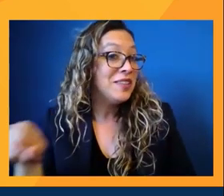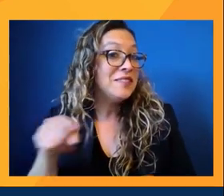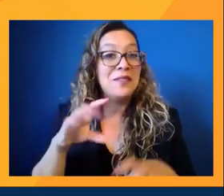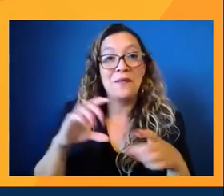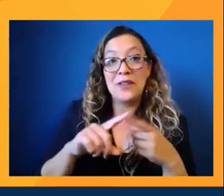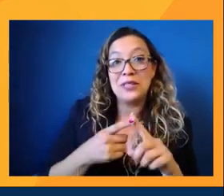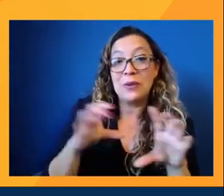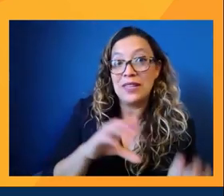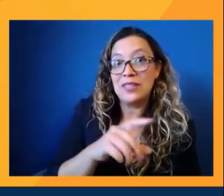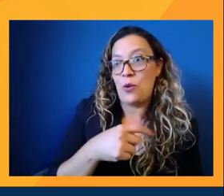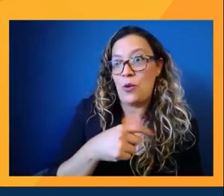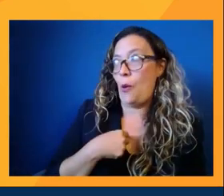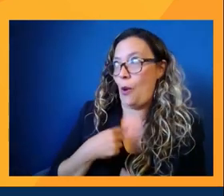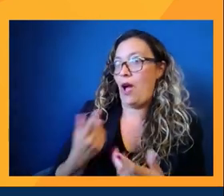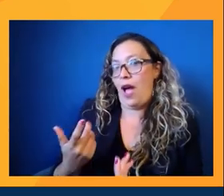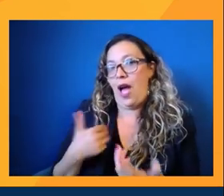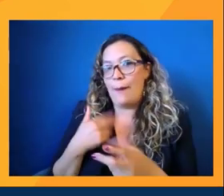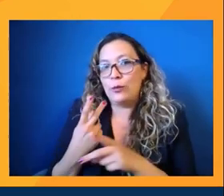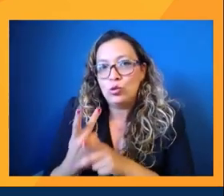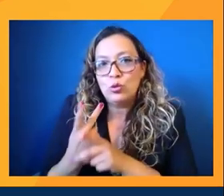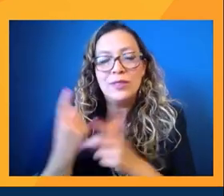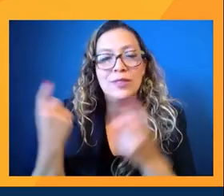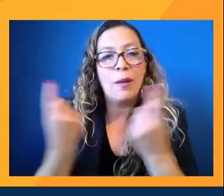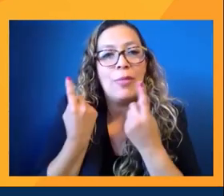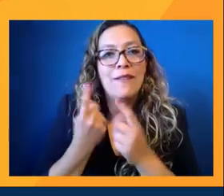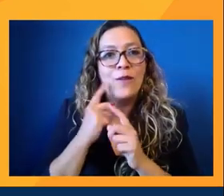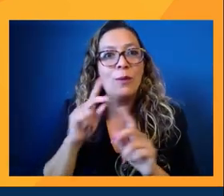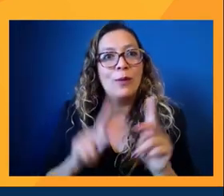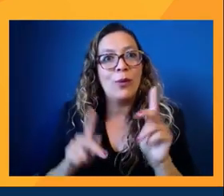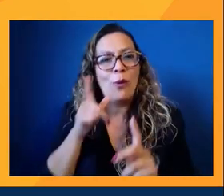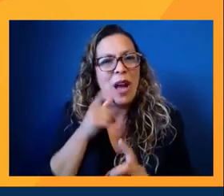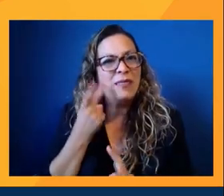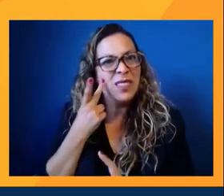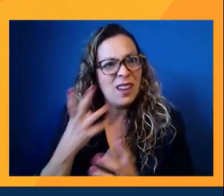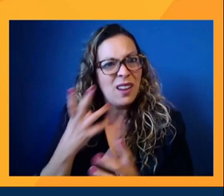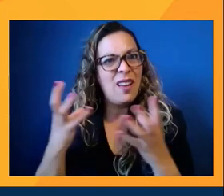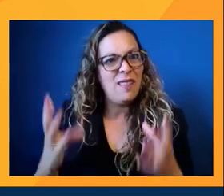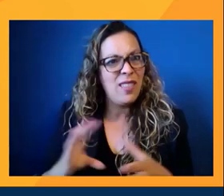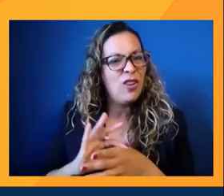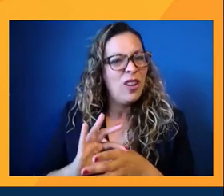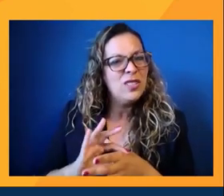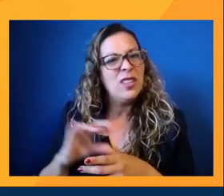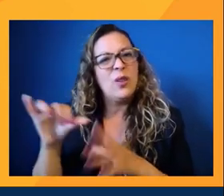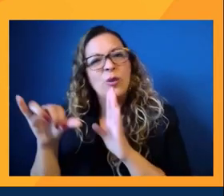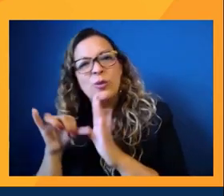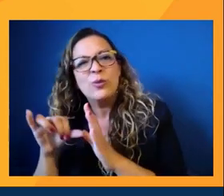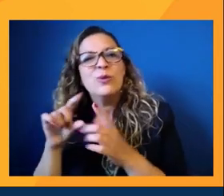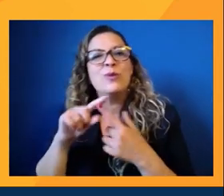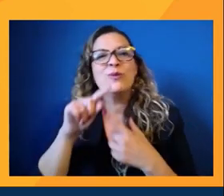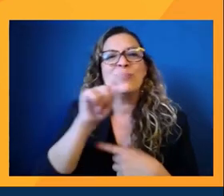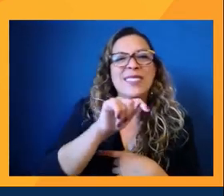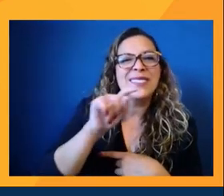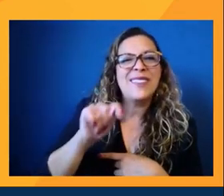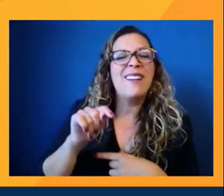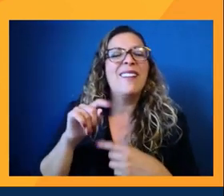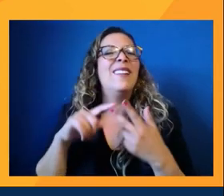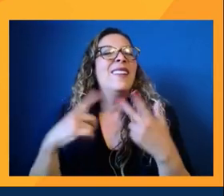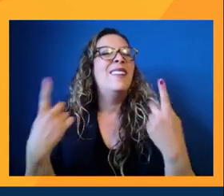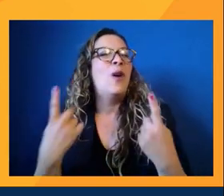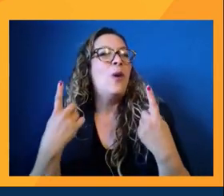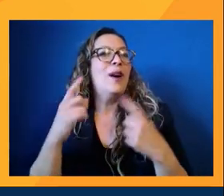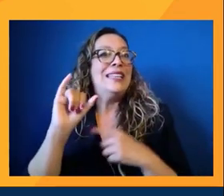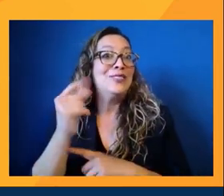do it, right? I've actually produced some things for people that I've seen a lot of their content, both either on YouTube or TikTok or on Instagram stories where I'm like,